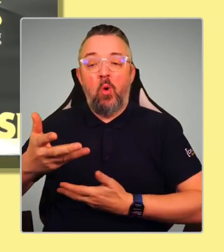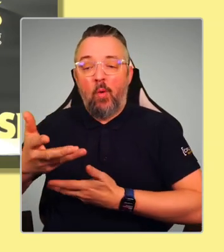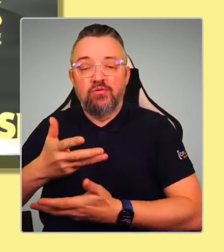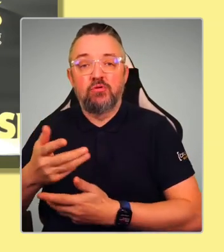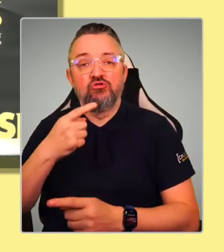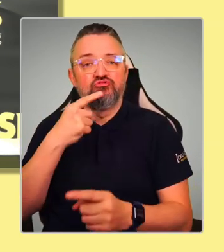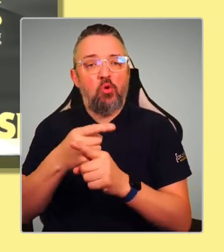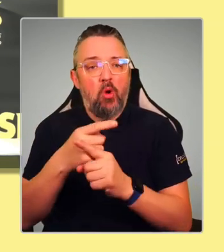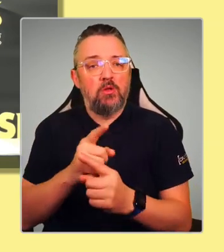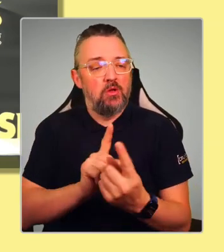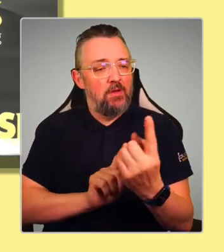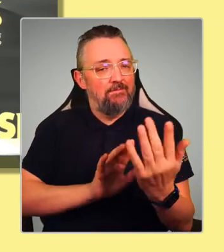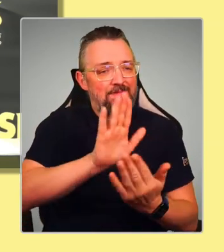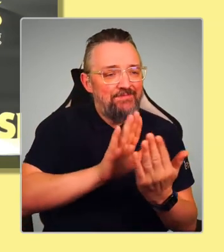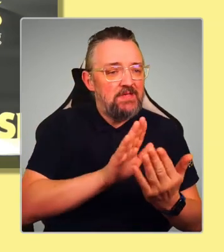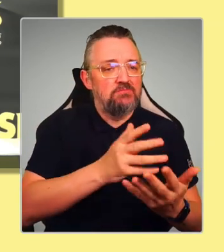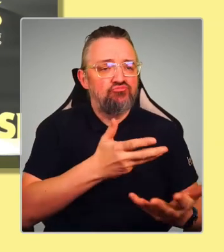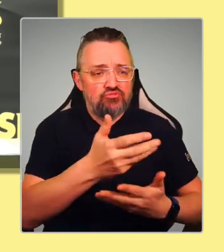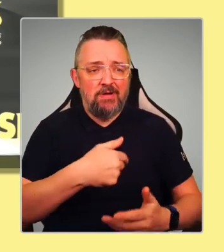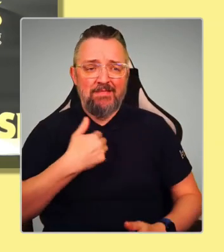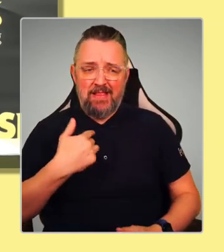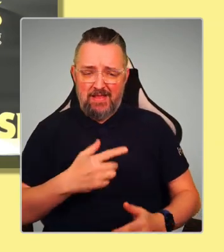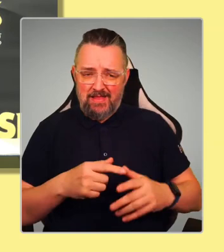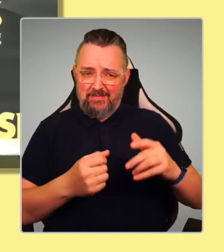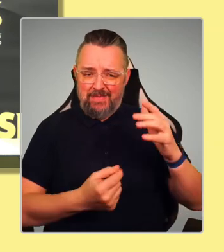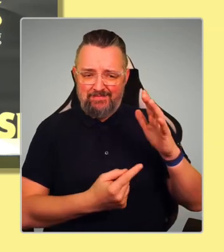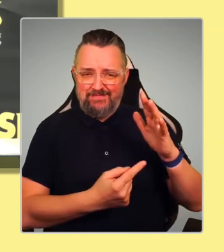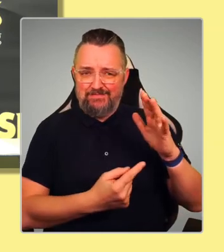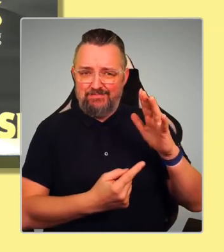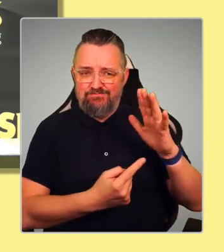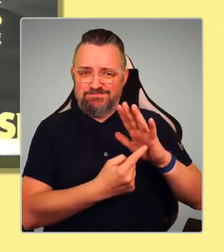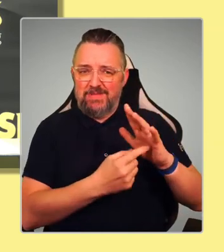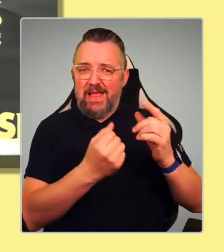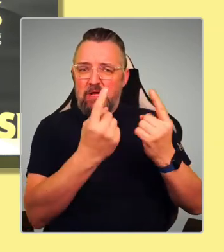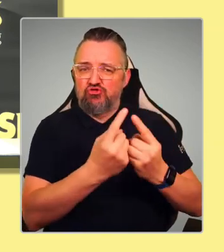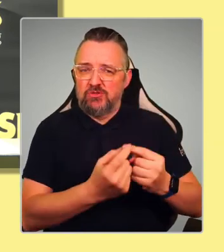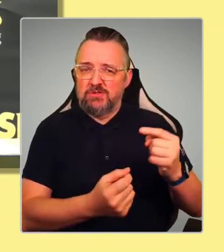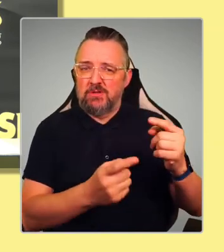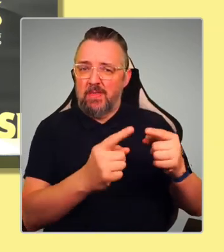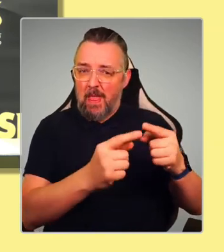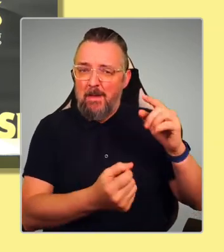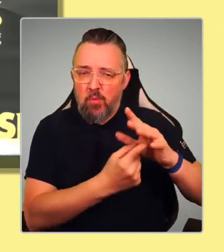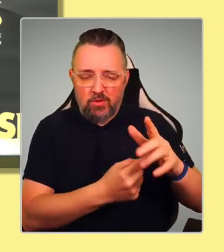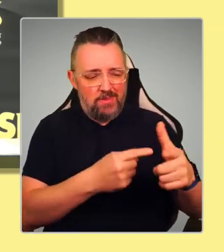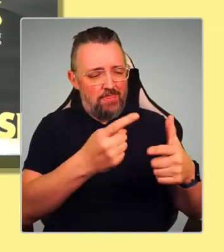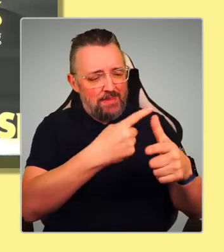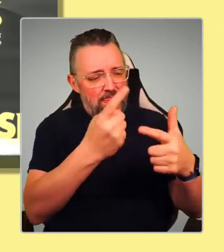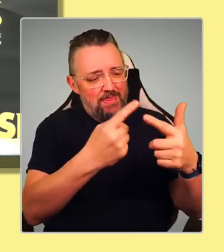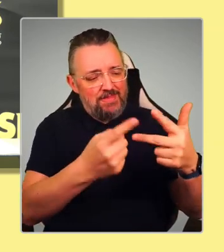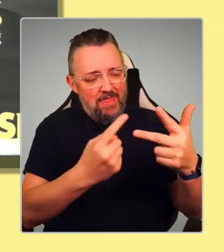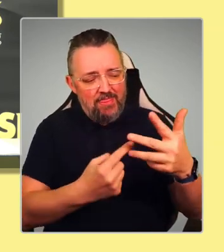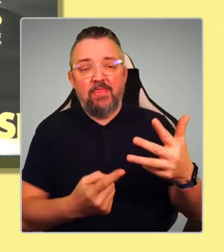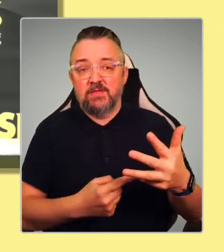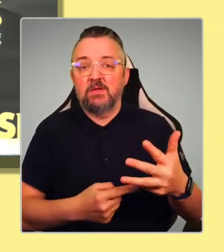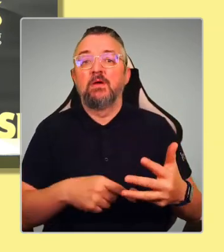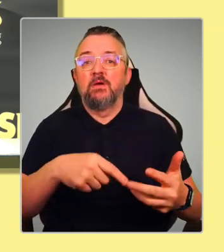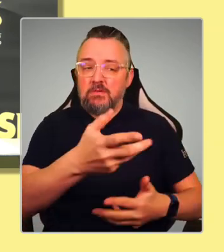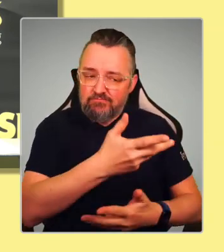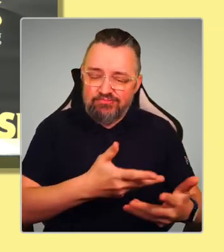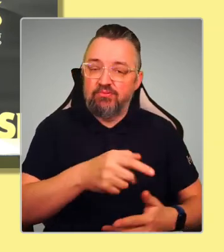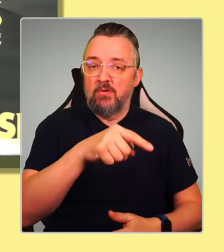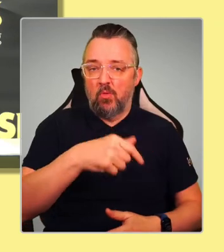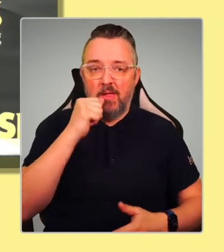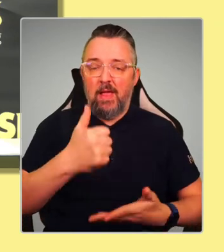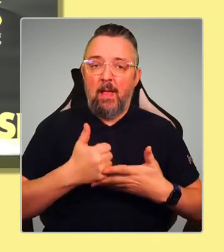the issues that are important to them, you know, make sure it's backed up by good facts and figures and good materials. But that's that part of it. And the other part of it is the